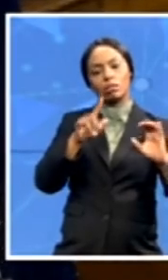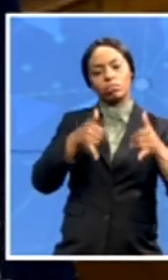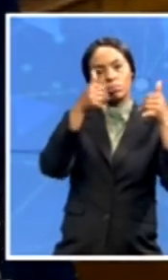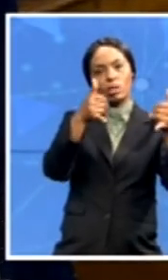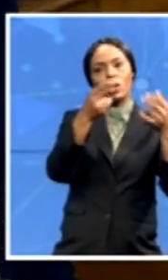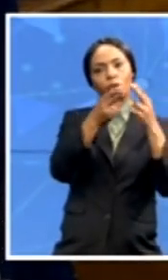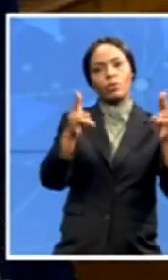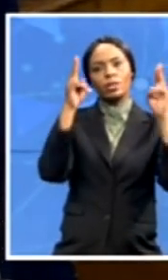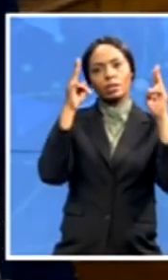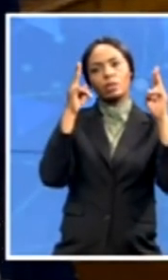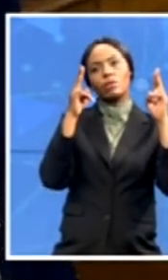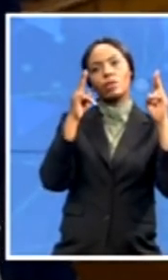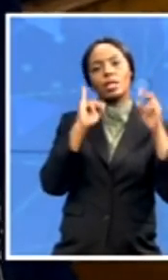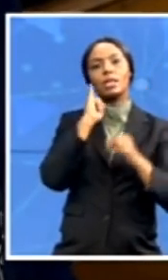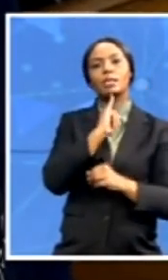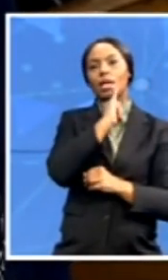I thank you.